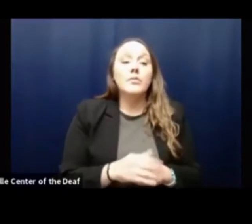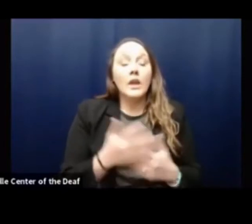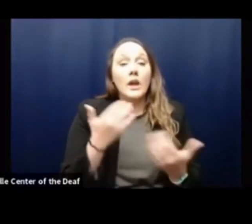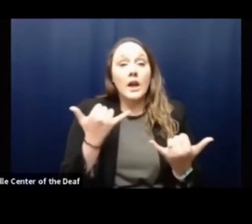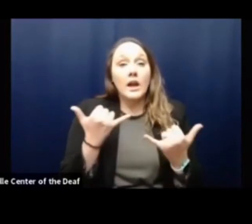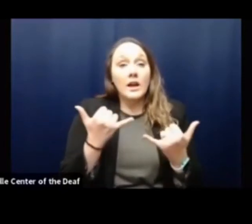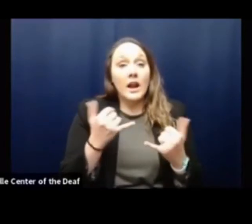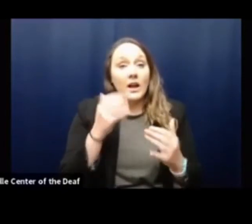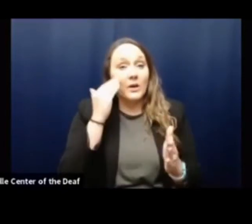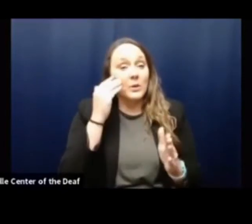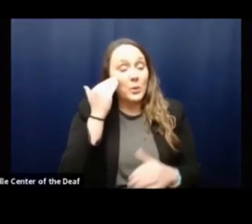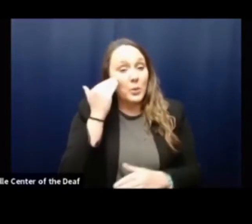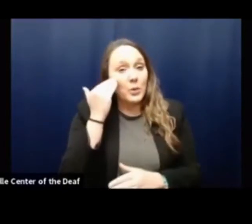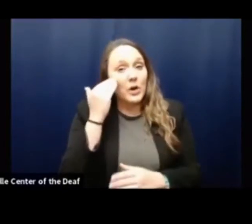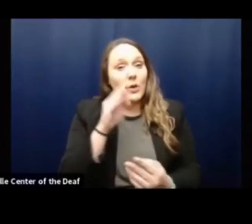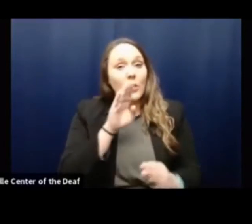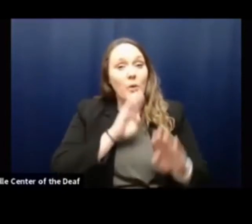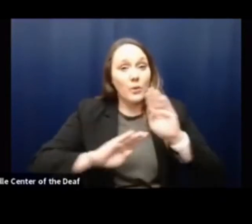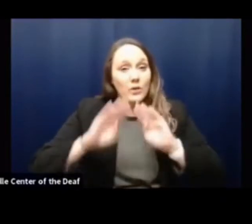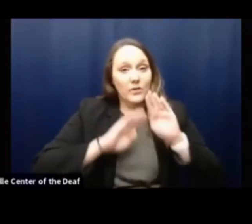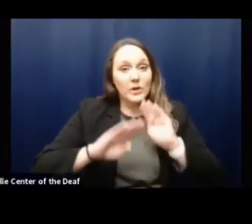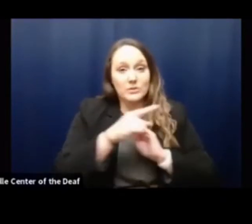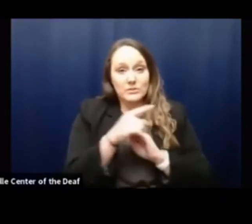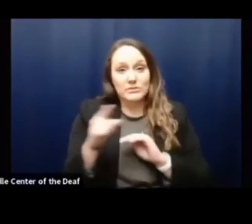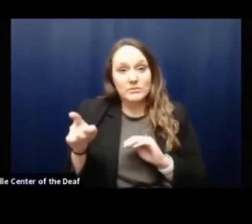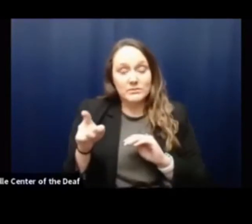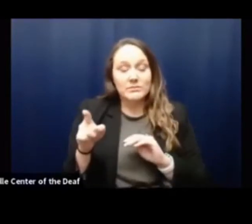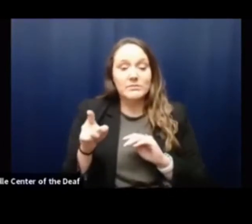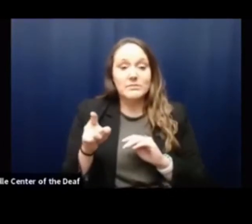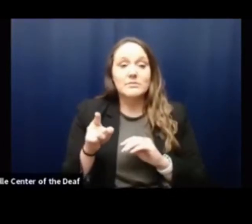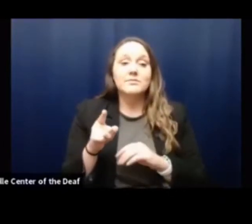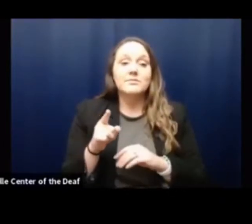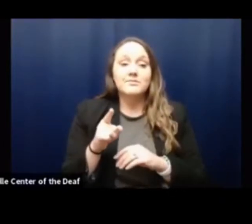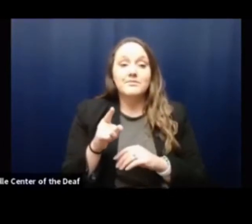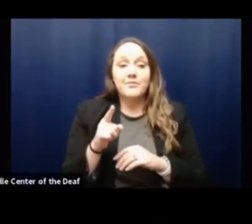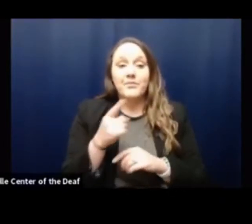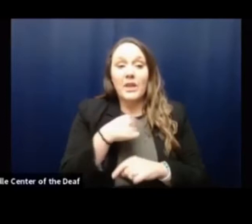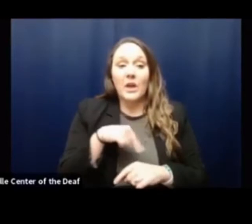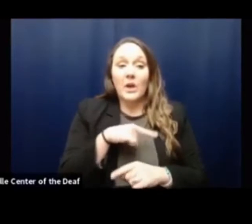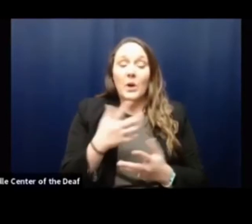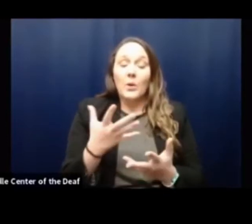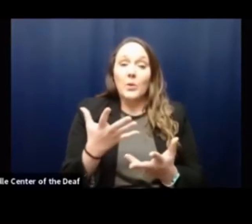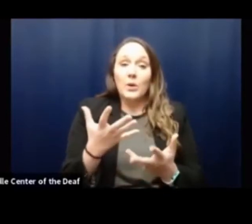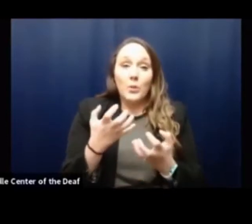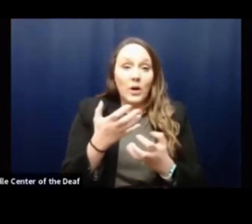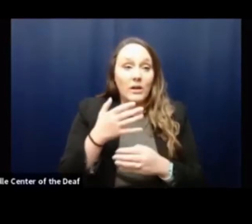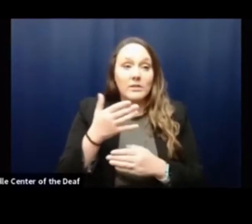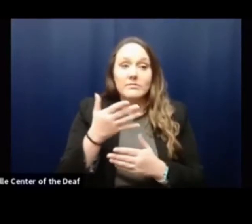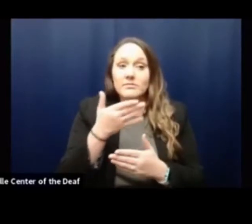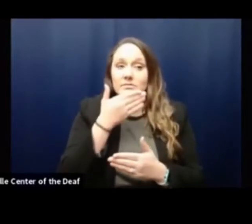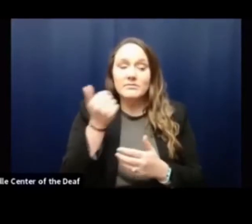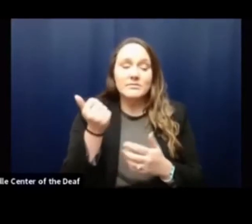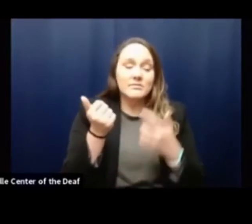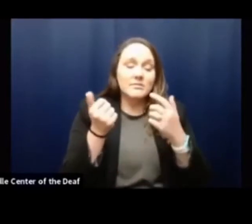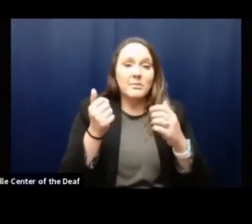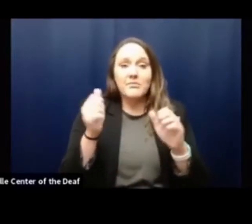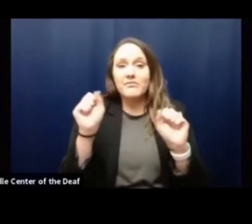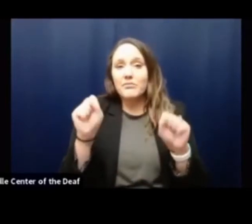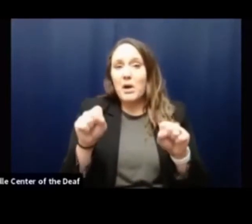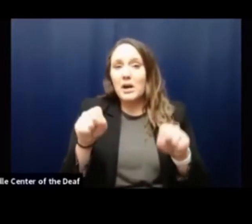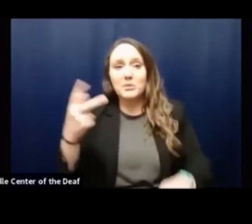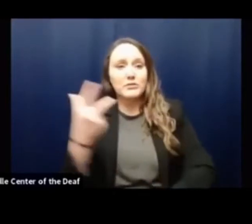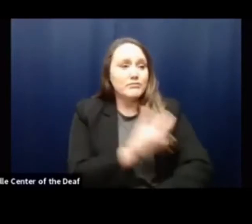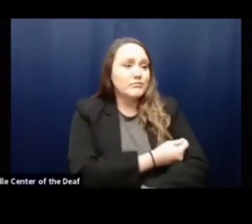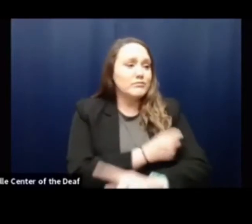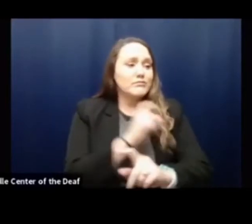acknowledge the frustration that some of you are feeling. While we would love nothing more than to be able to immunize everybody who wants